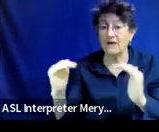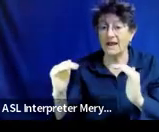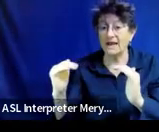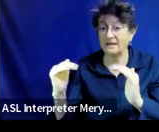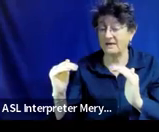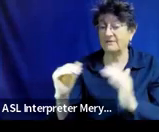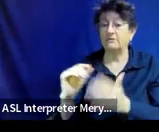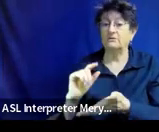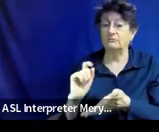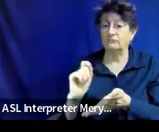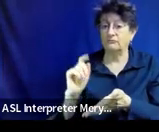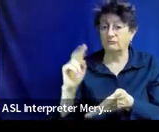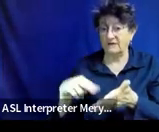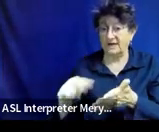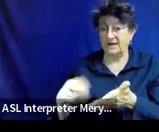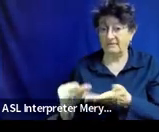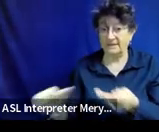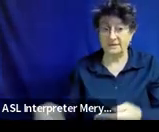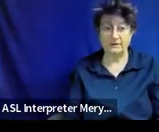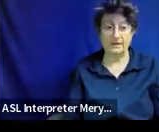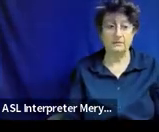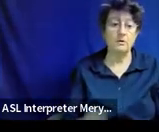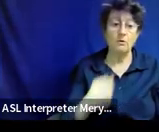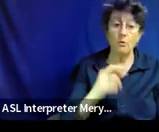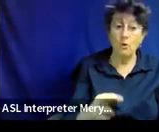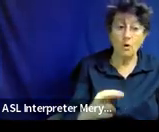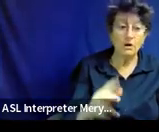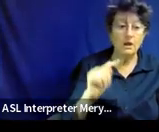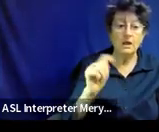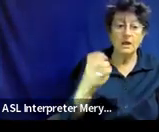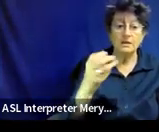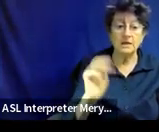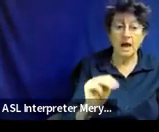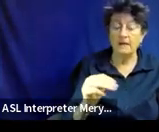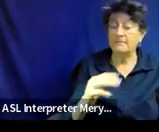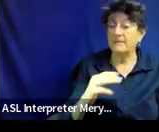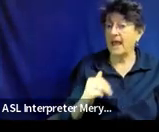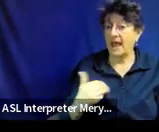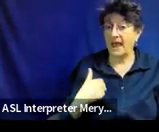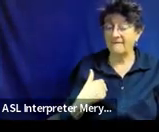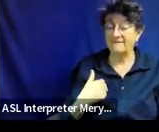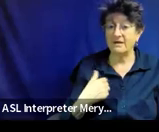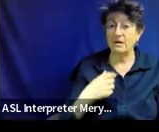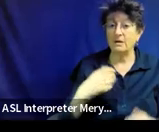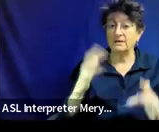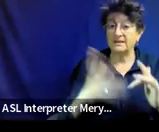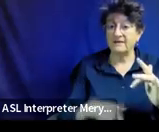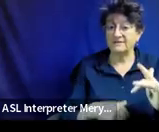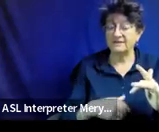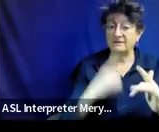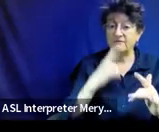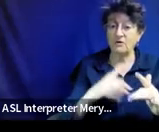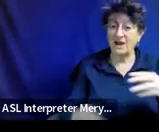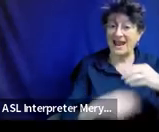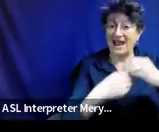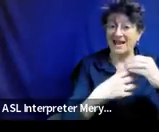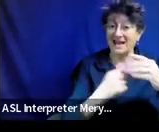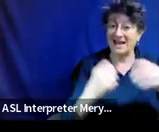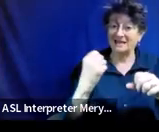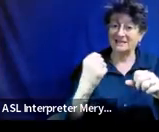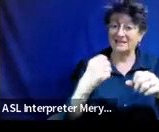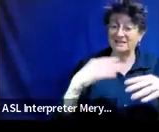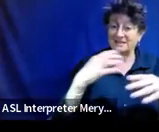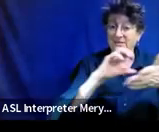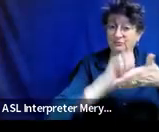math might be that tom has a deficit in addition and subtraction and how does this impact him in the gen ed curriculum it